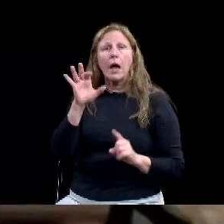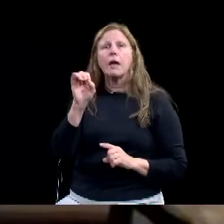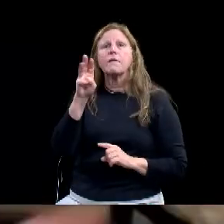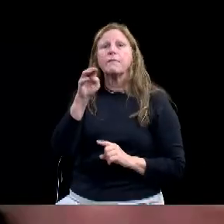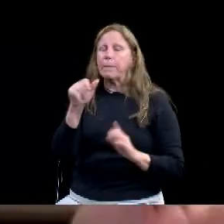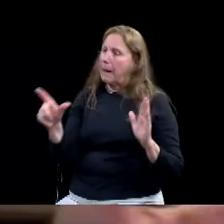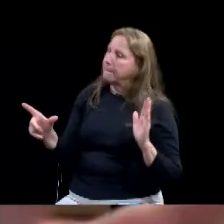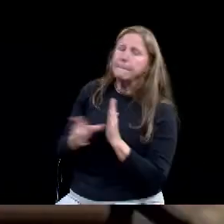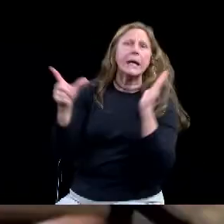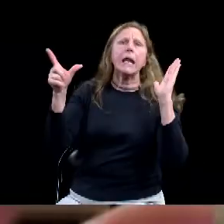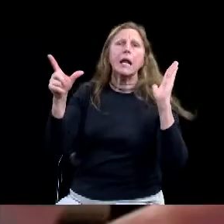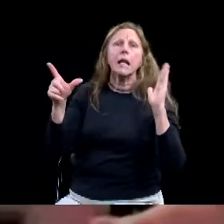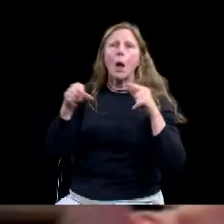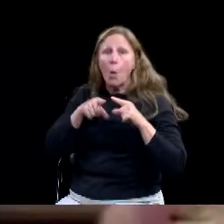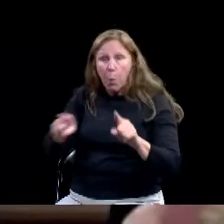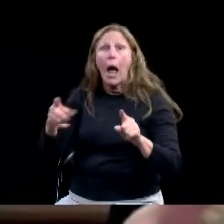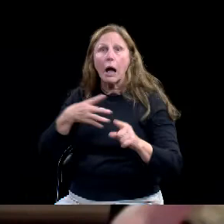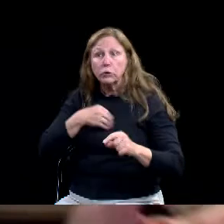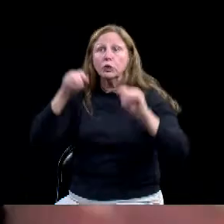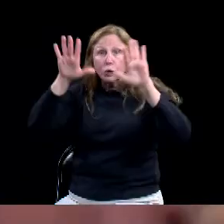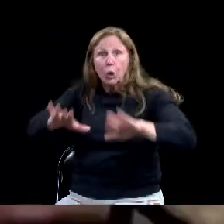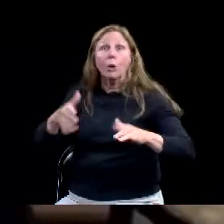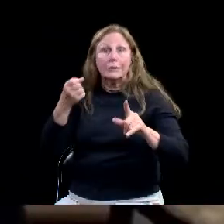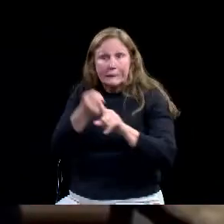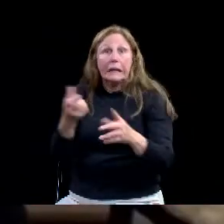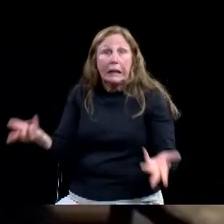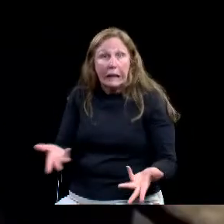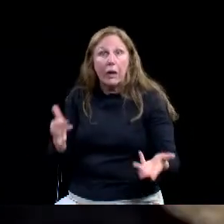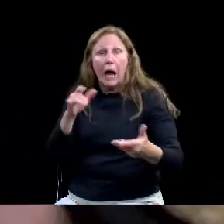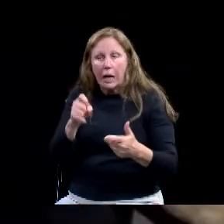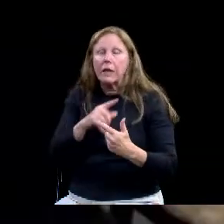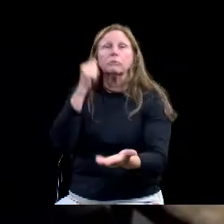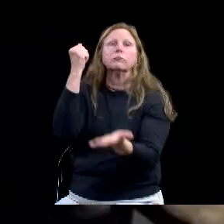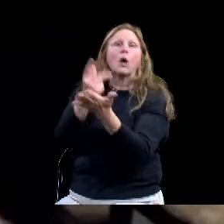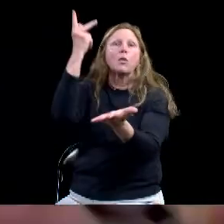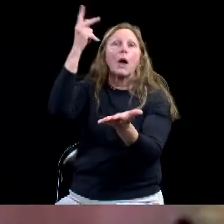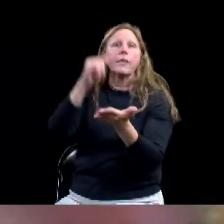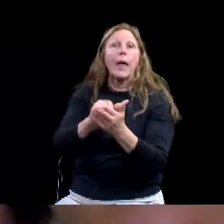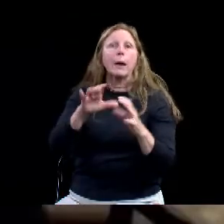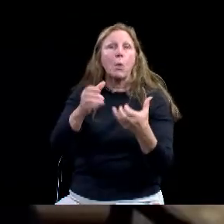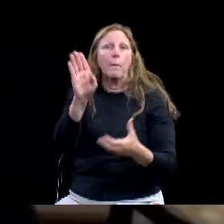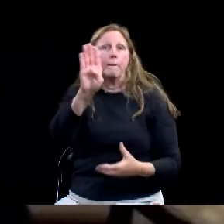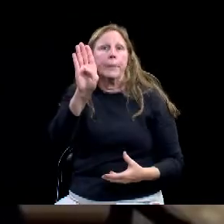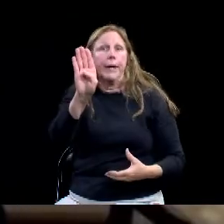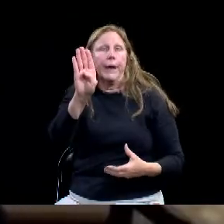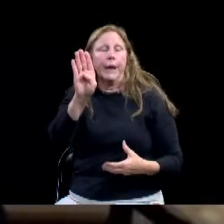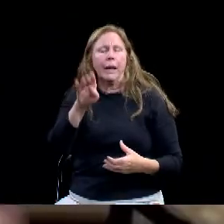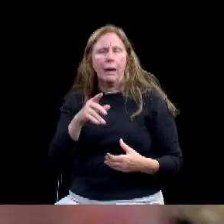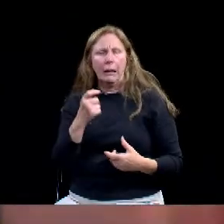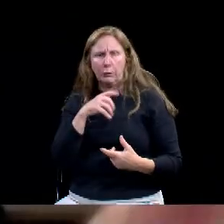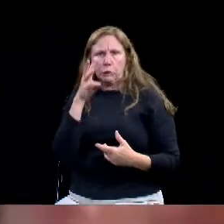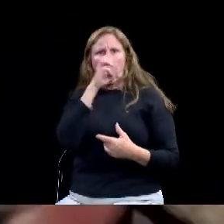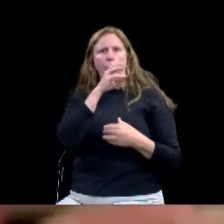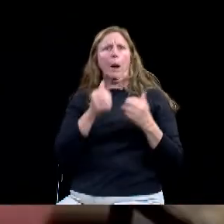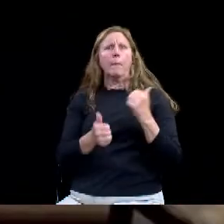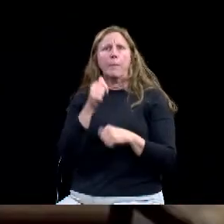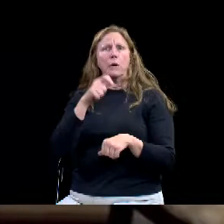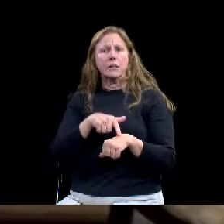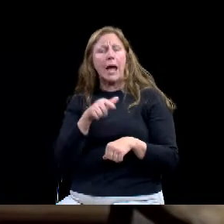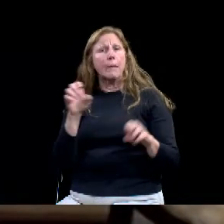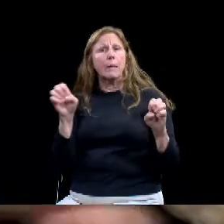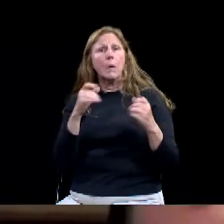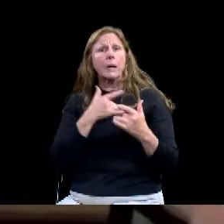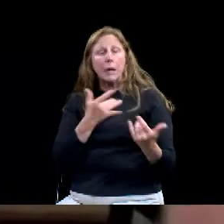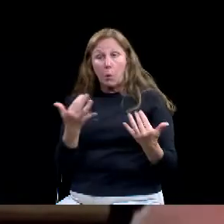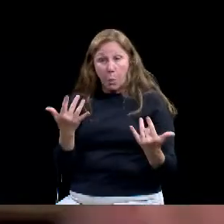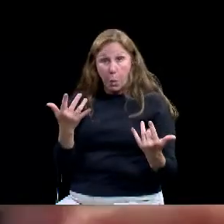weird because normally in these emergencies, what they do is they wait till the emergency is over and everybody submits all their possible expenditures before they start opening up categories.